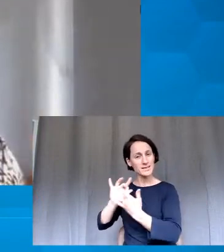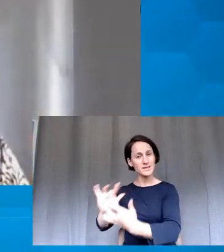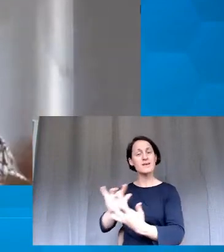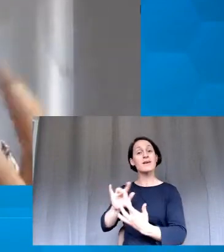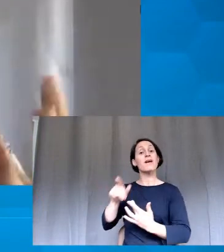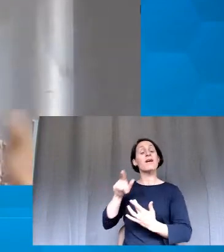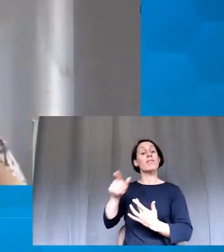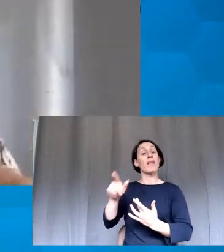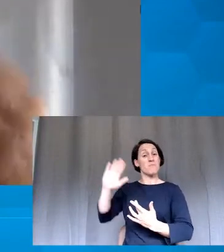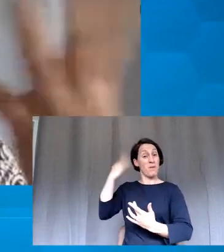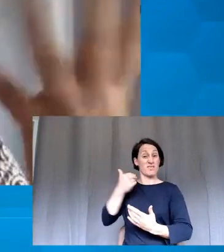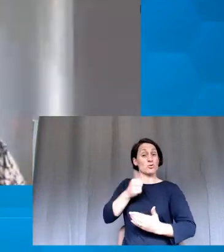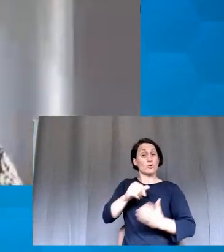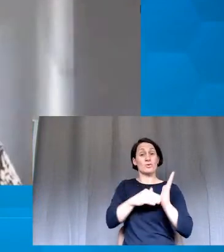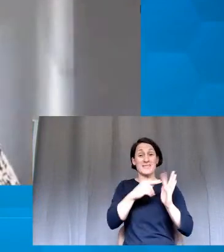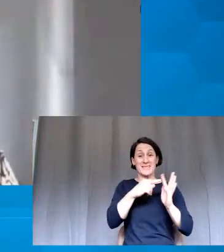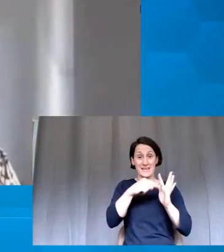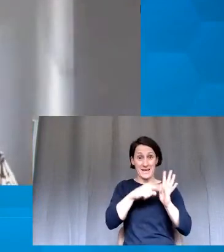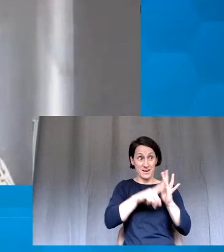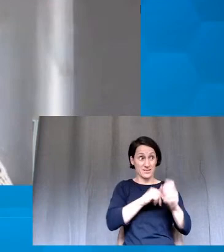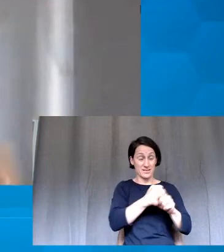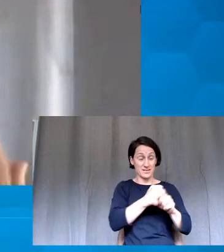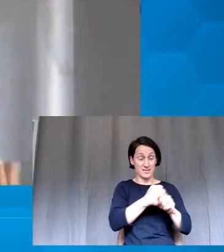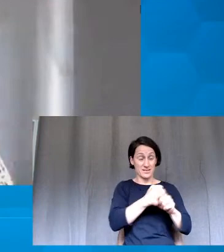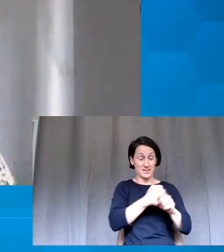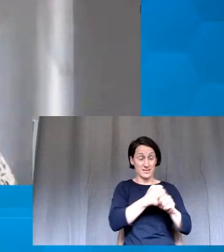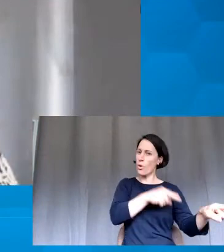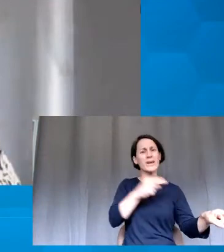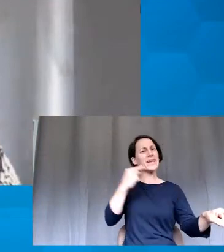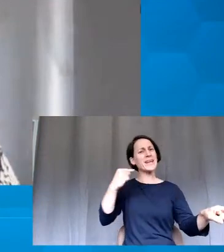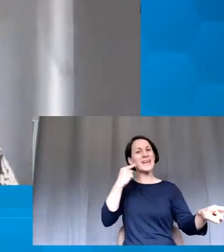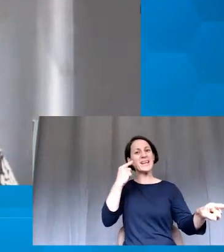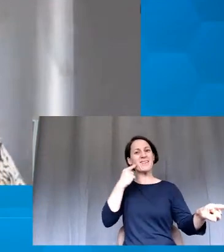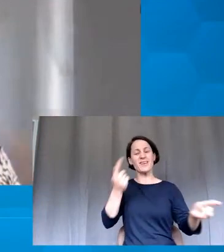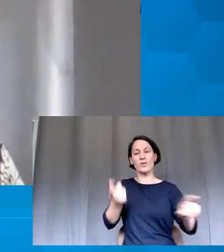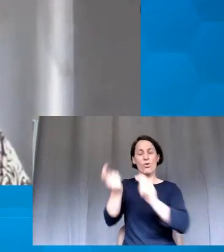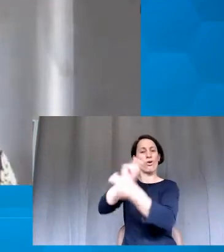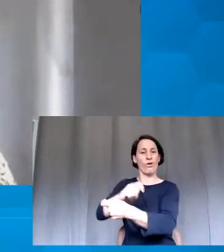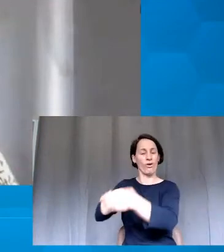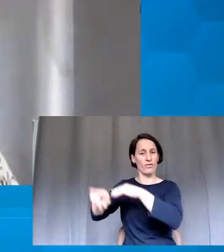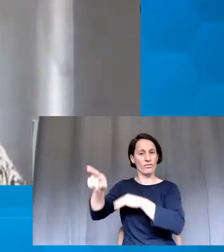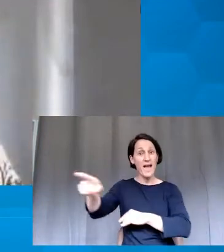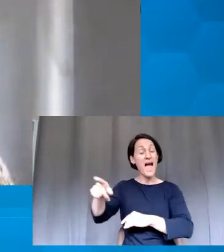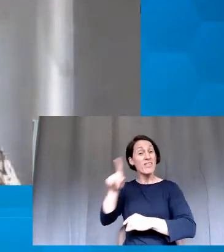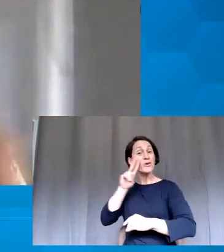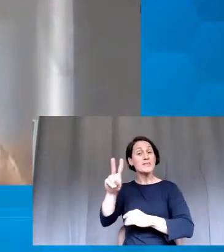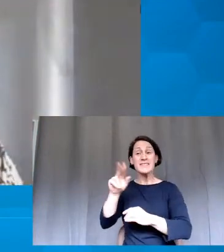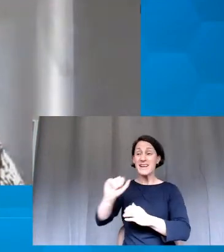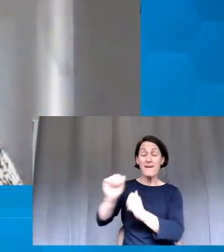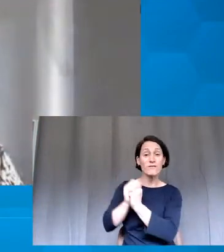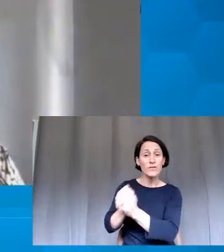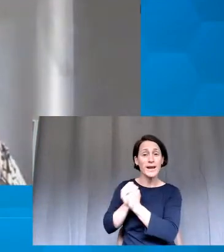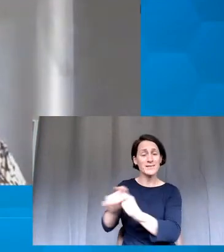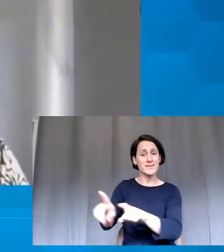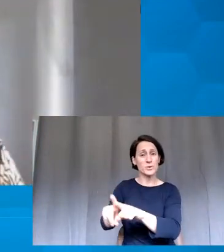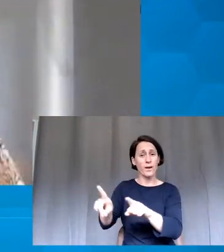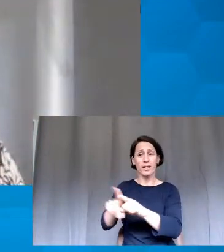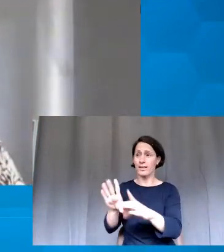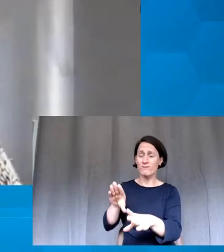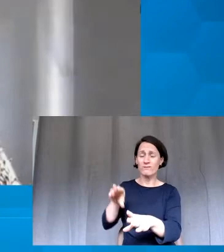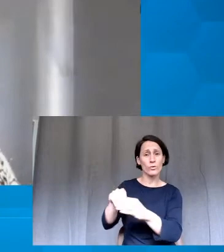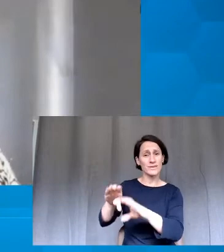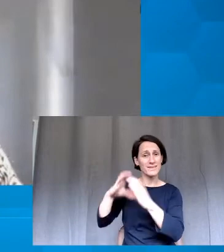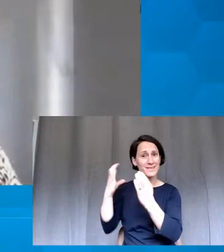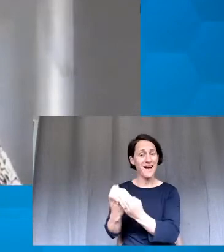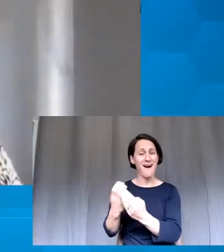they were able to understand that they could see how many of their peers were also online with me. And they were still clicking and engaging and